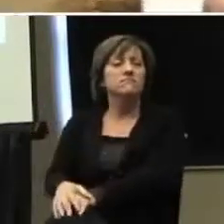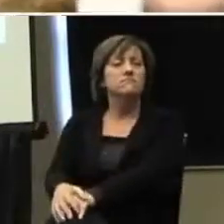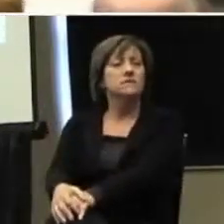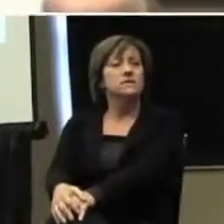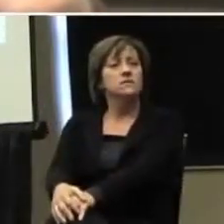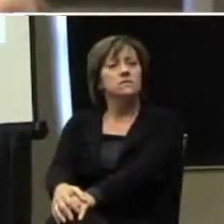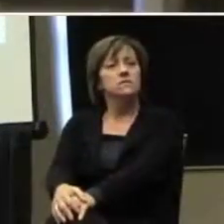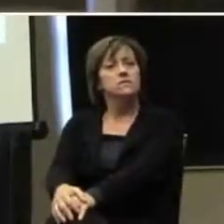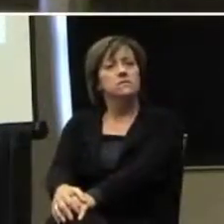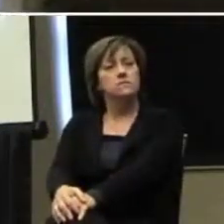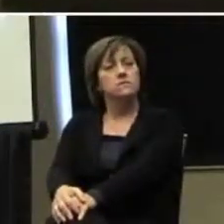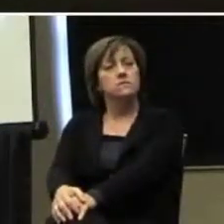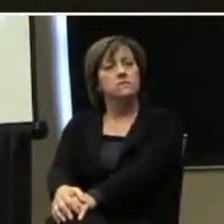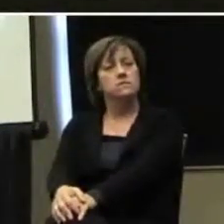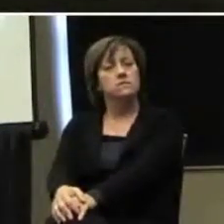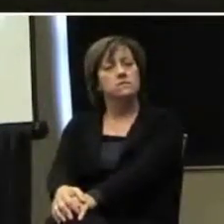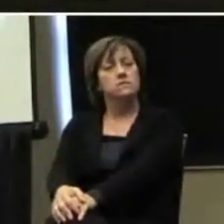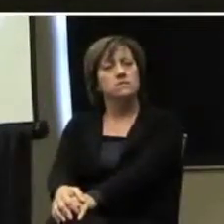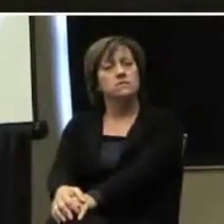And